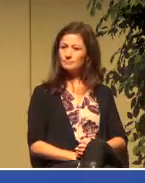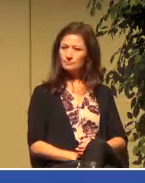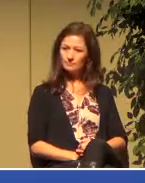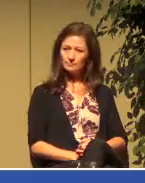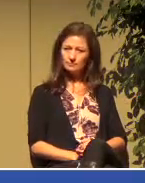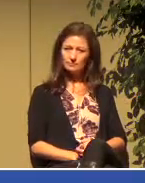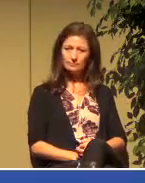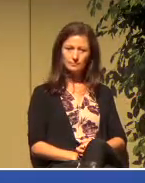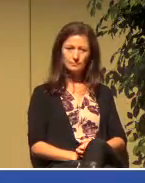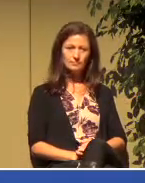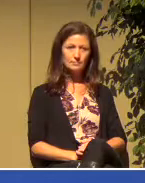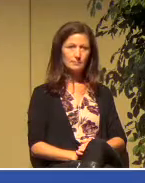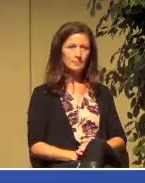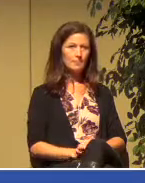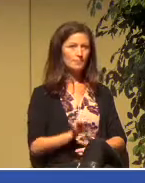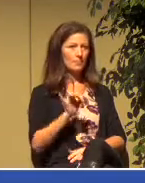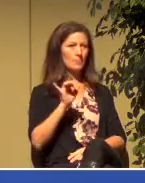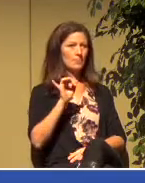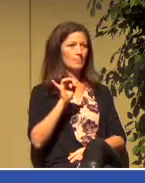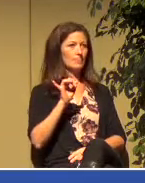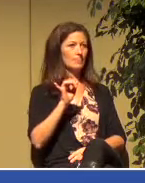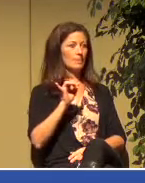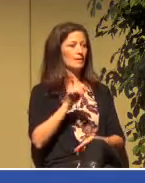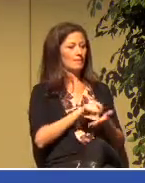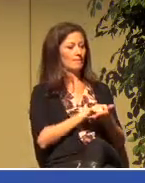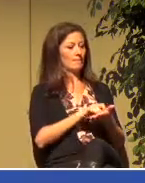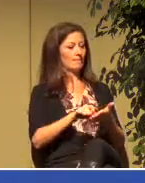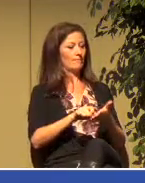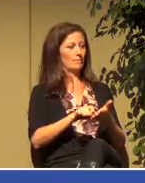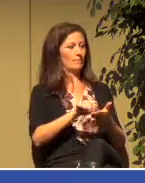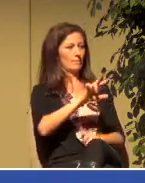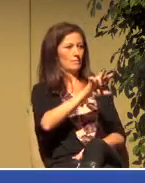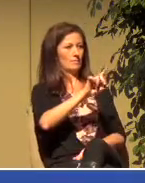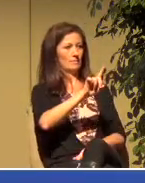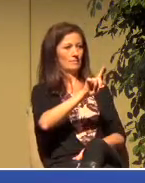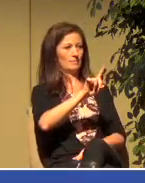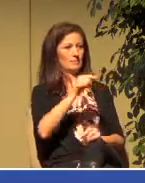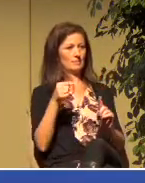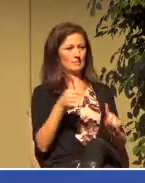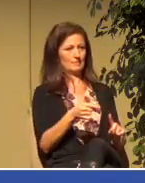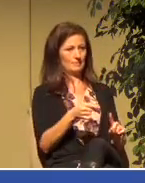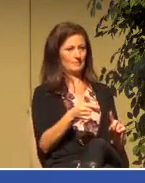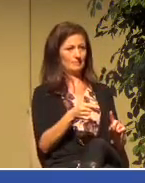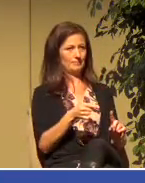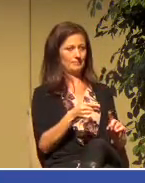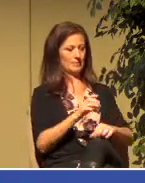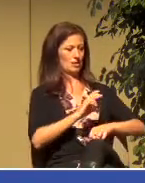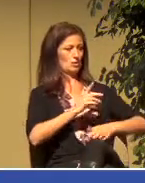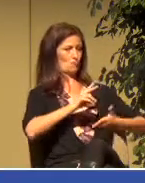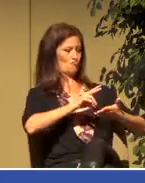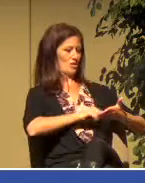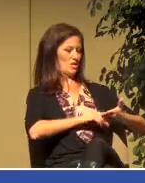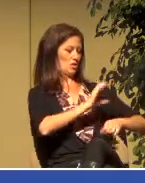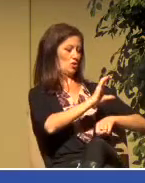And that is the point in verse 31 we read that the church enjoyed